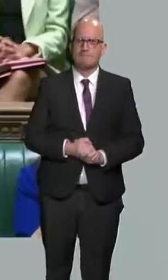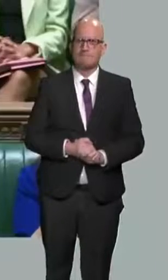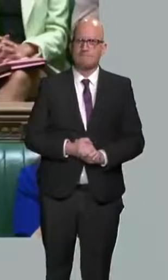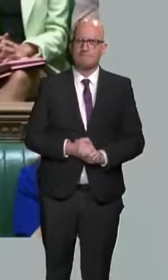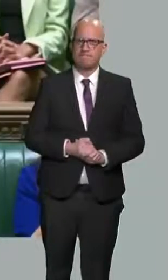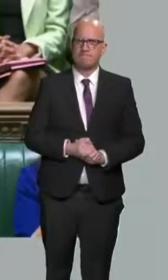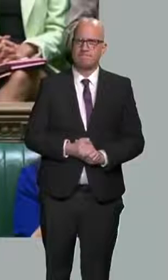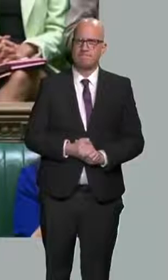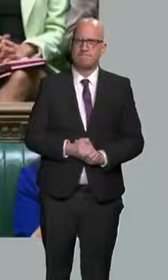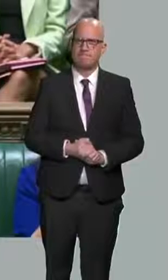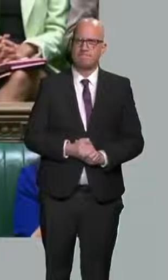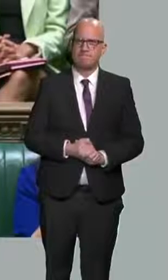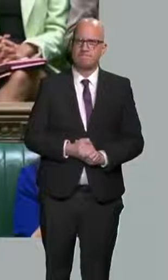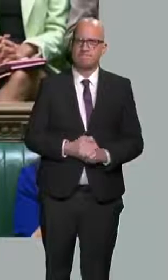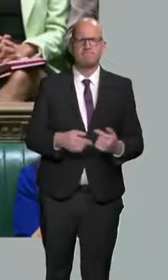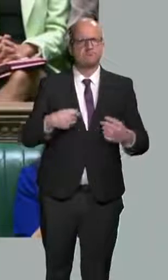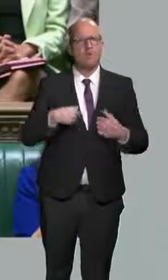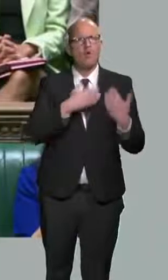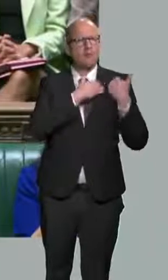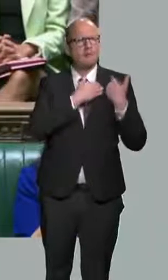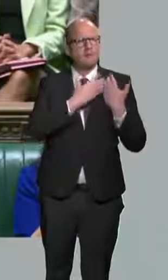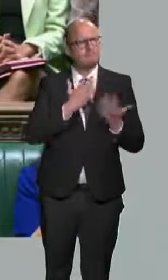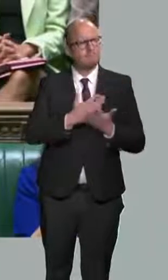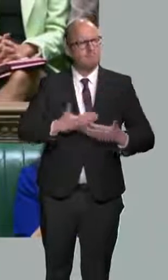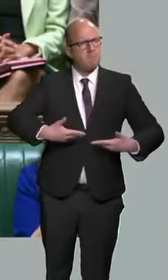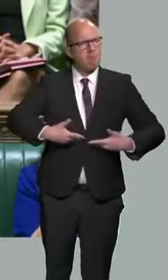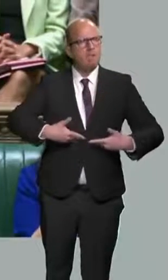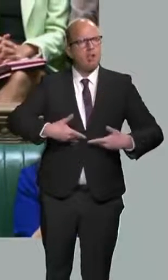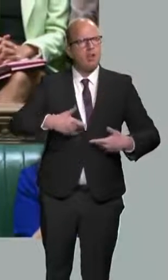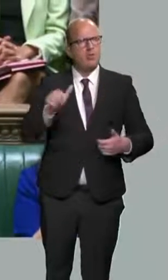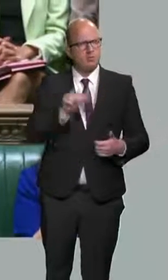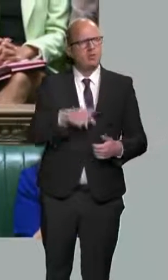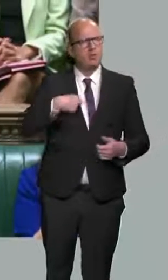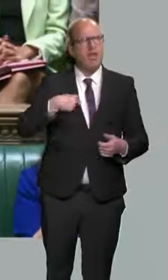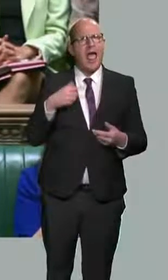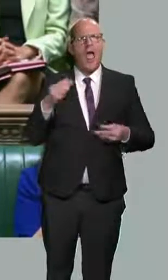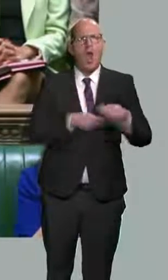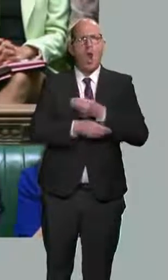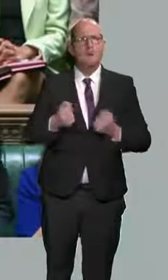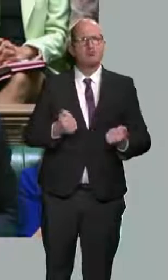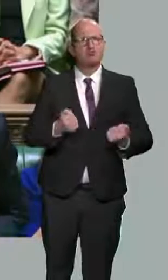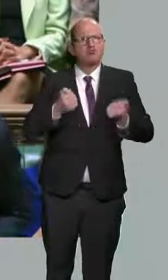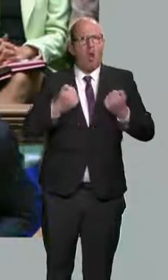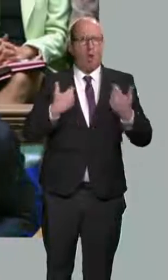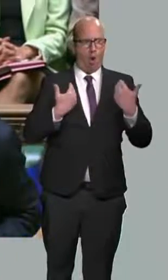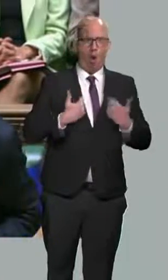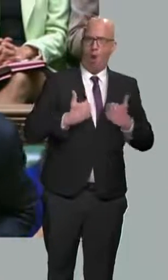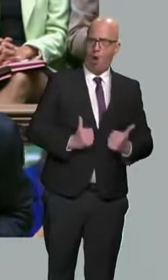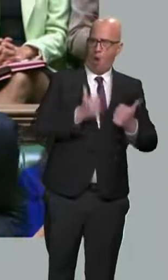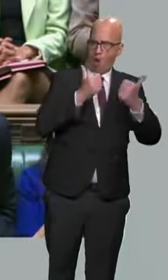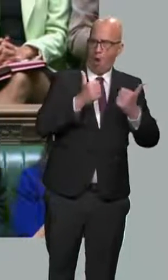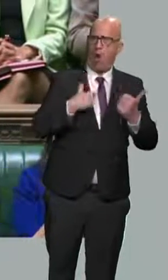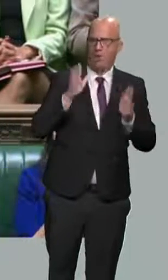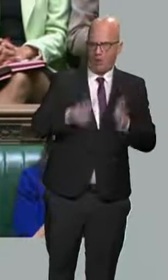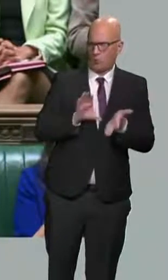We have a moral responsibility to use our economic strength to support Ukraine, and working with